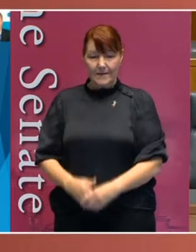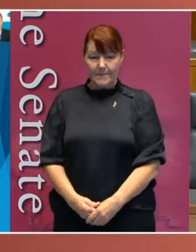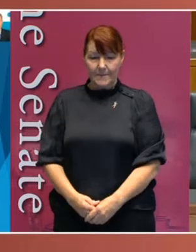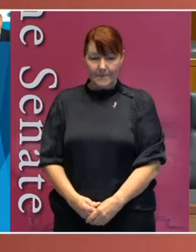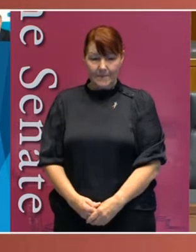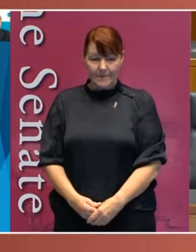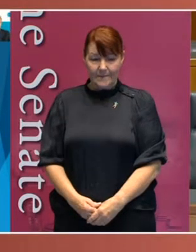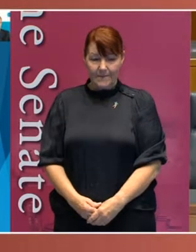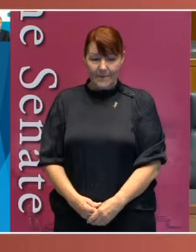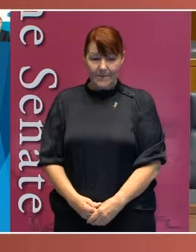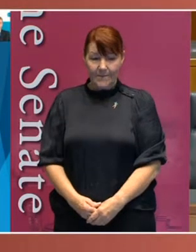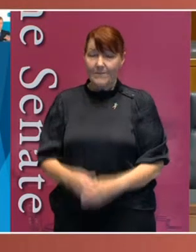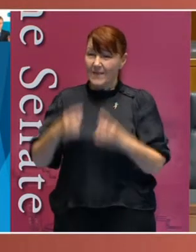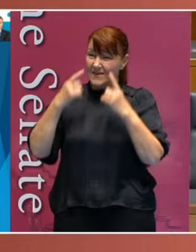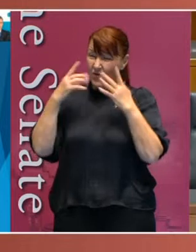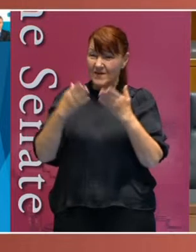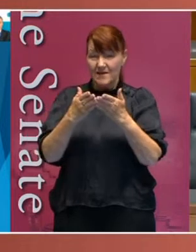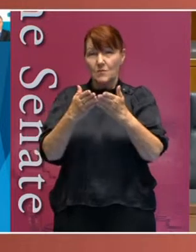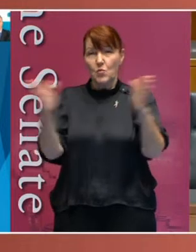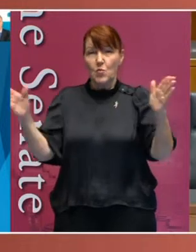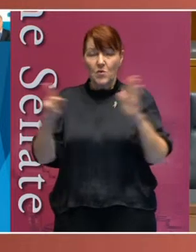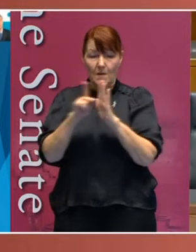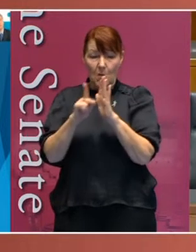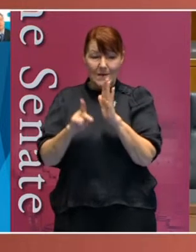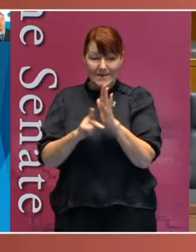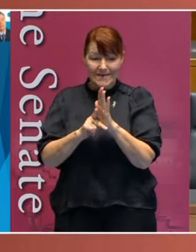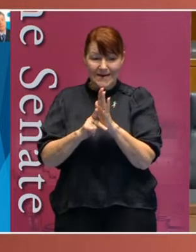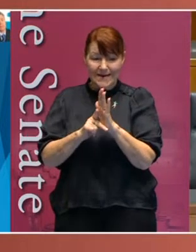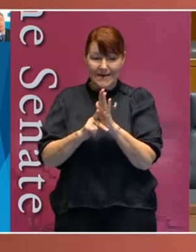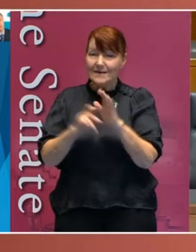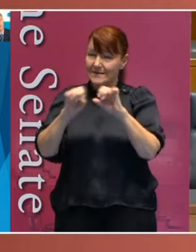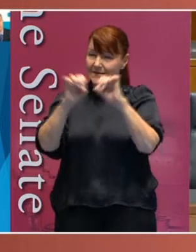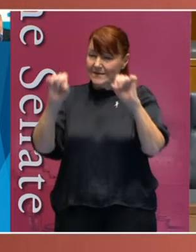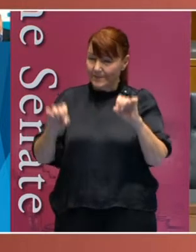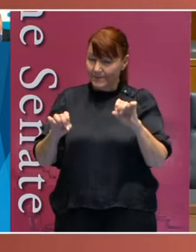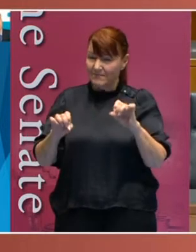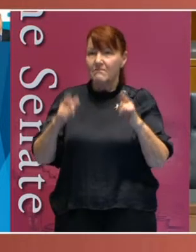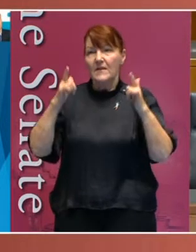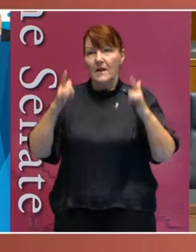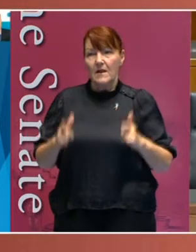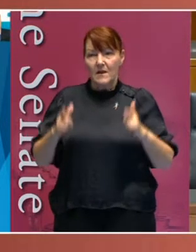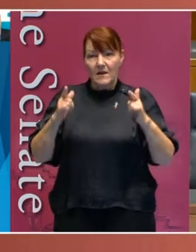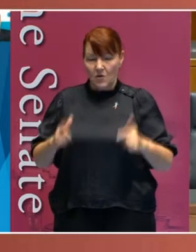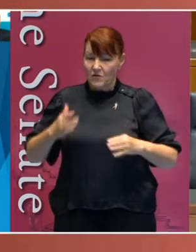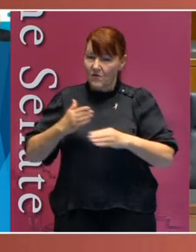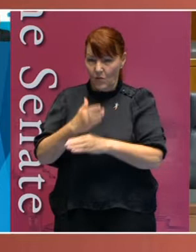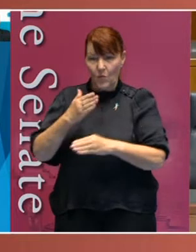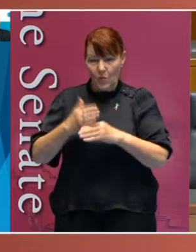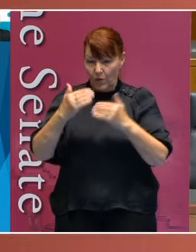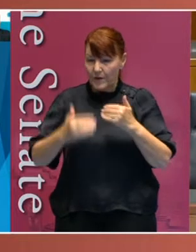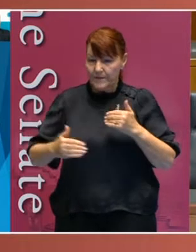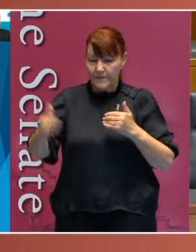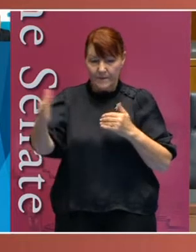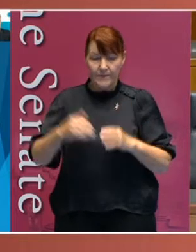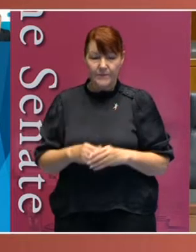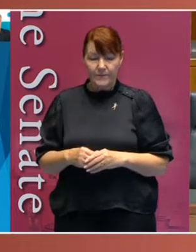It's obvious within this broader policy construct that there's a lot to do and some of what